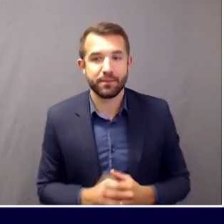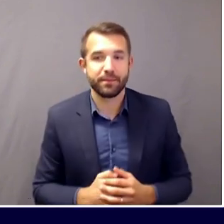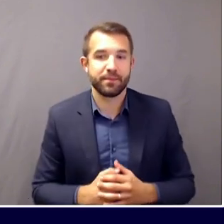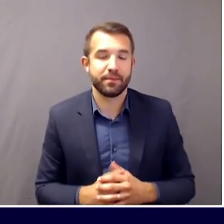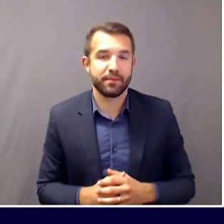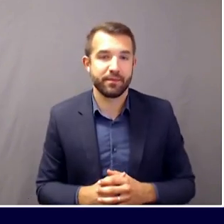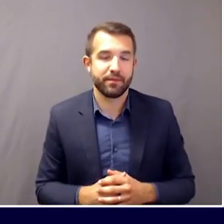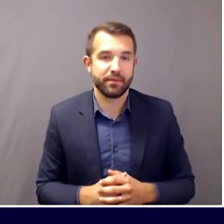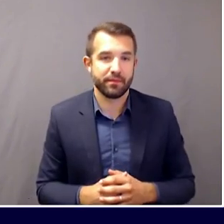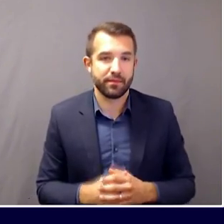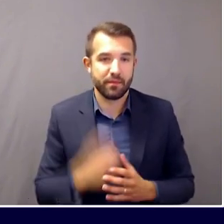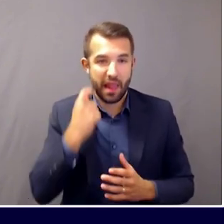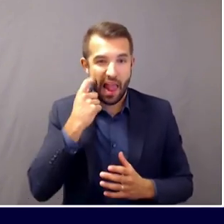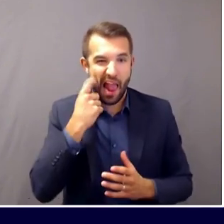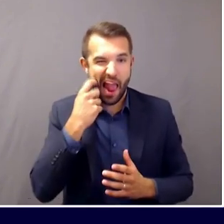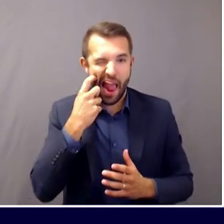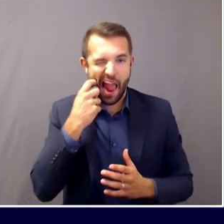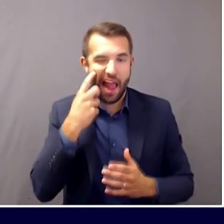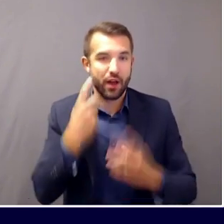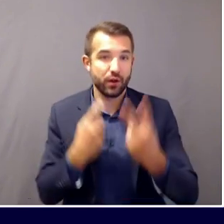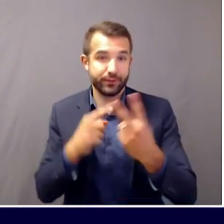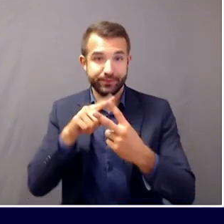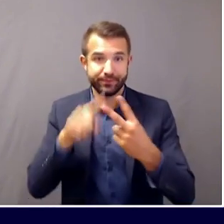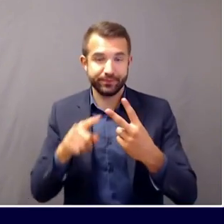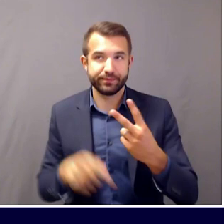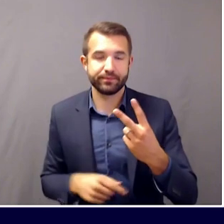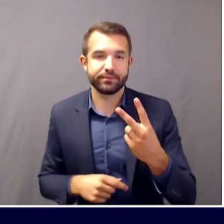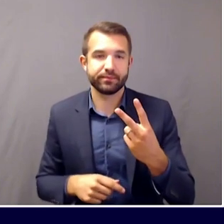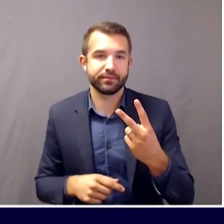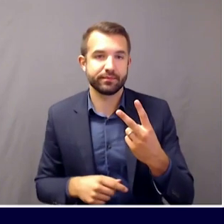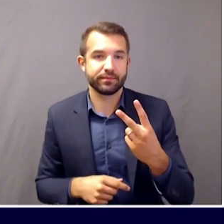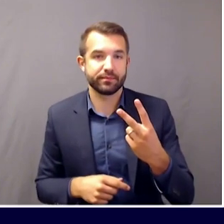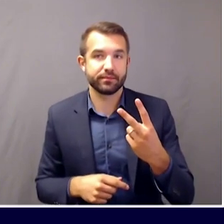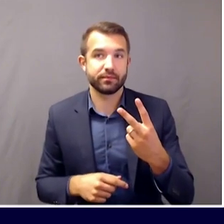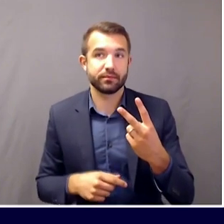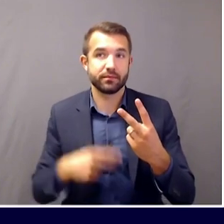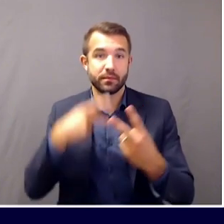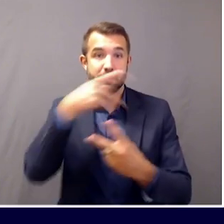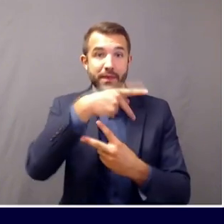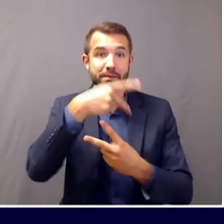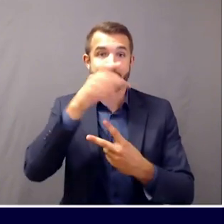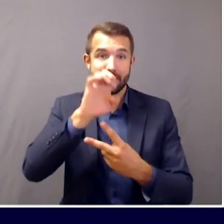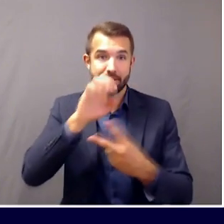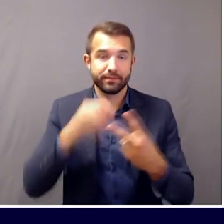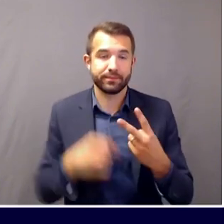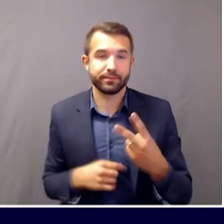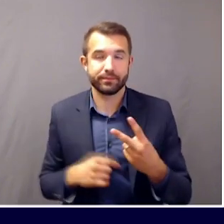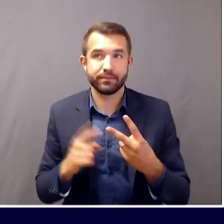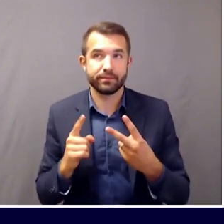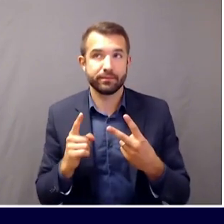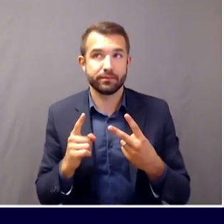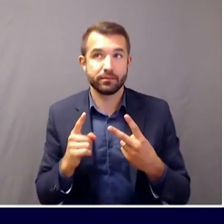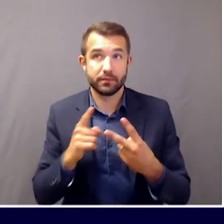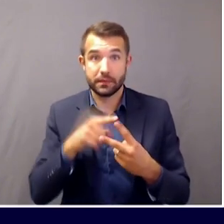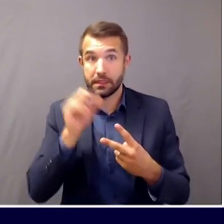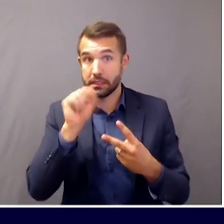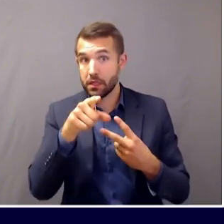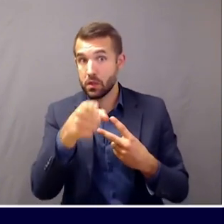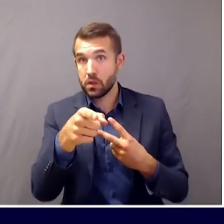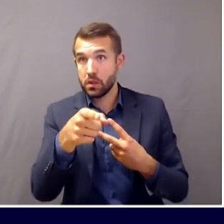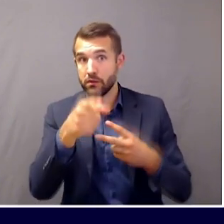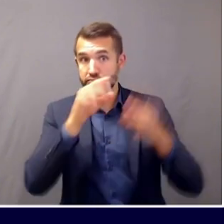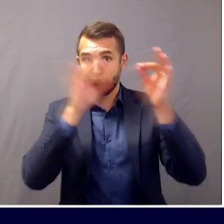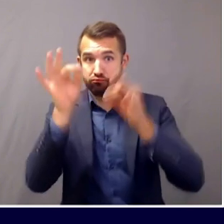Two questions. My first is about PPE. I'm curious, could you tell me just kind of